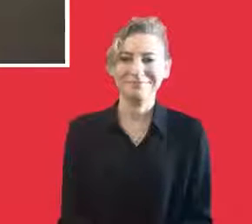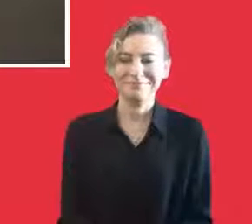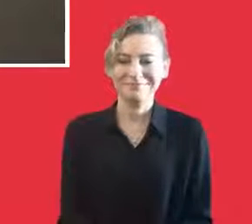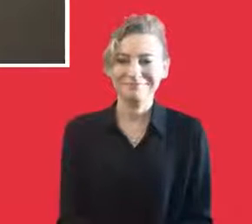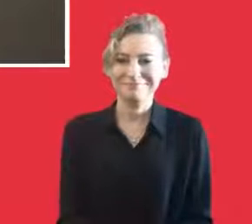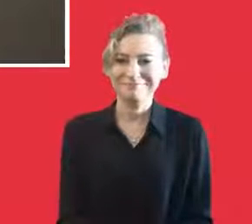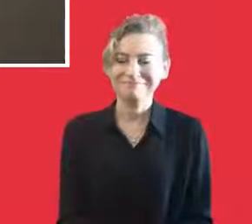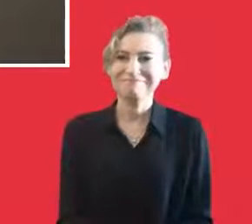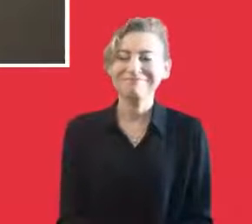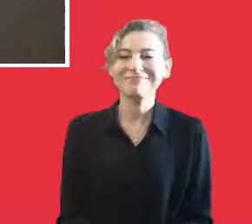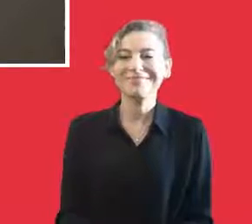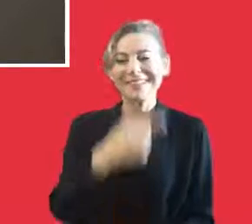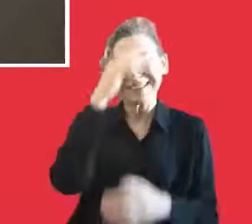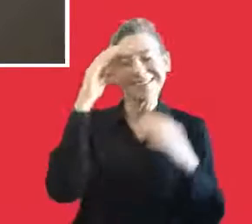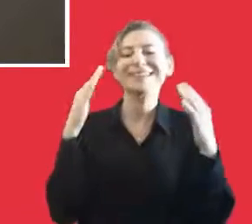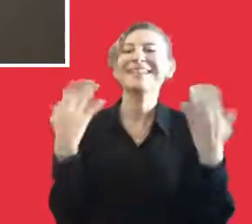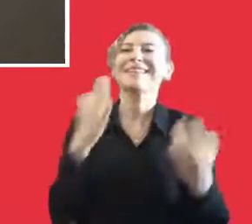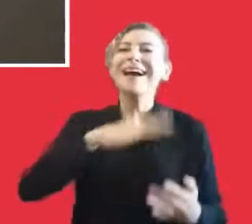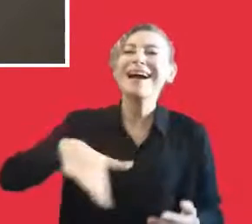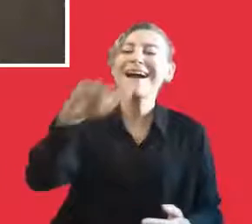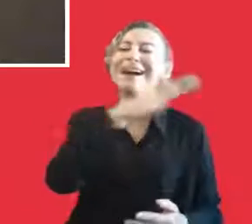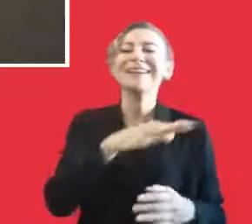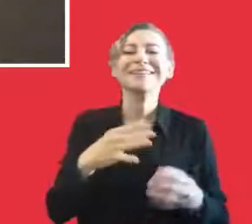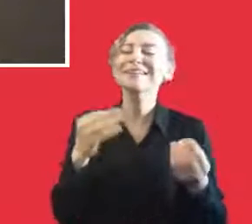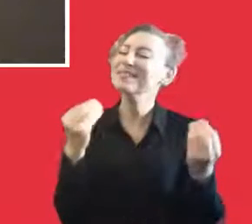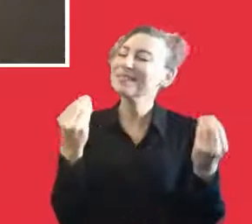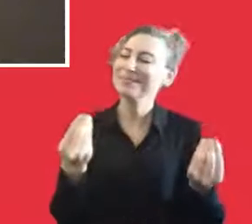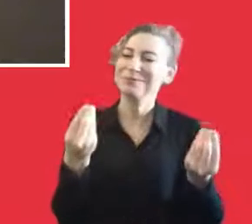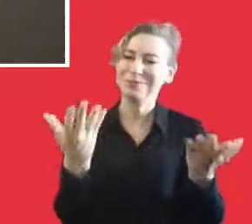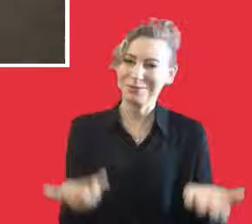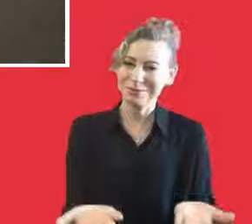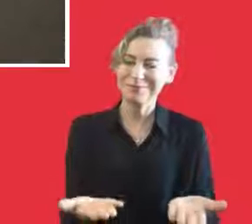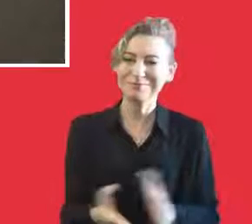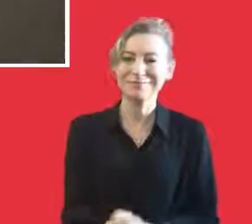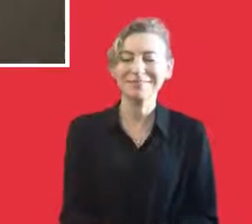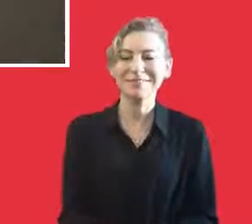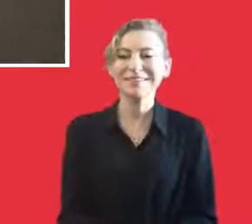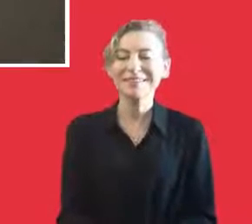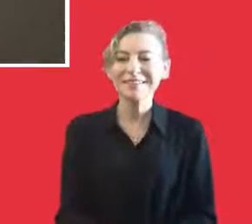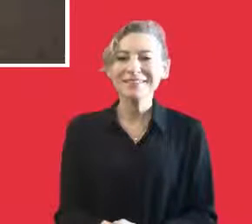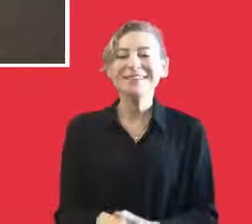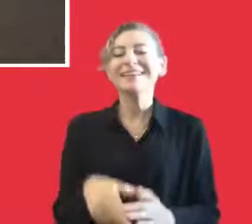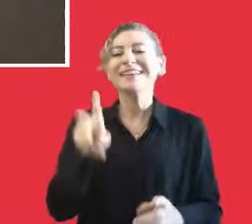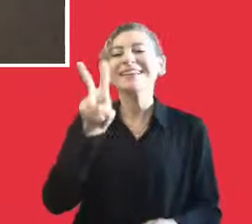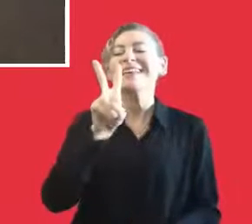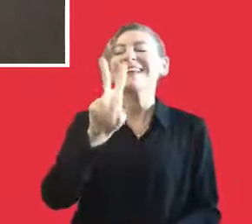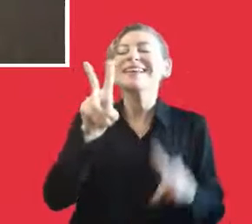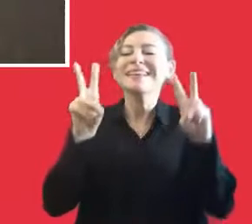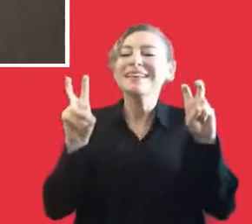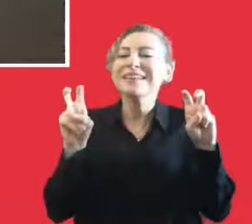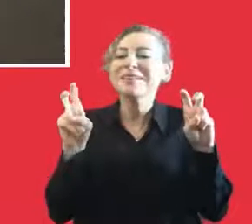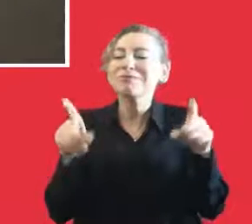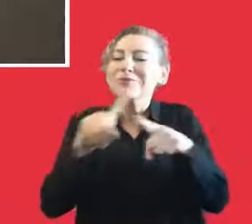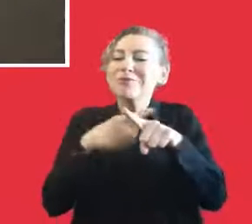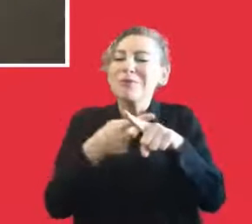We would like to thank them and I hope everybody is having an enjoyable day and the next panel is something that will open all of us